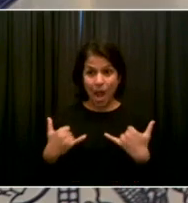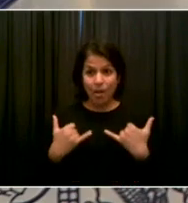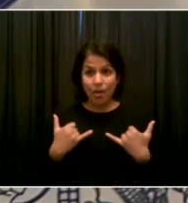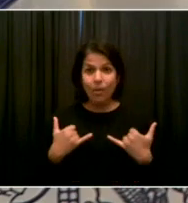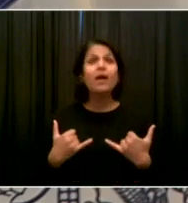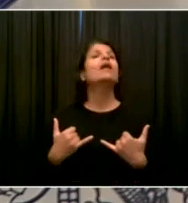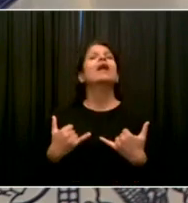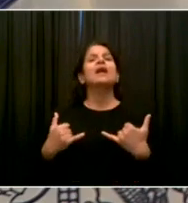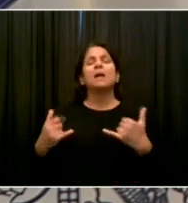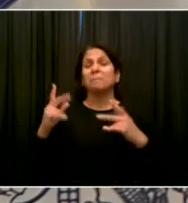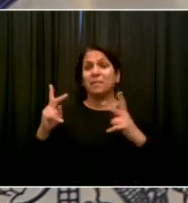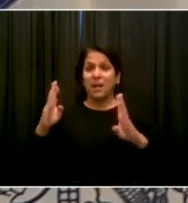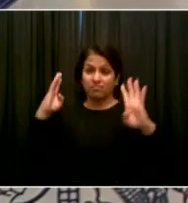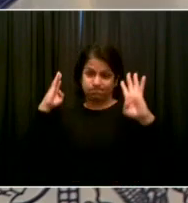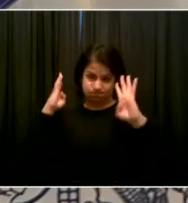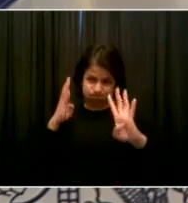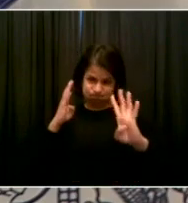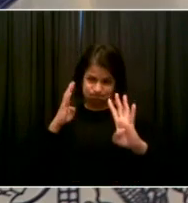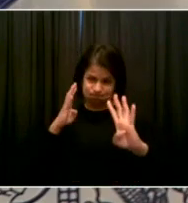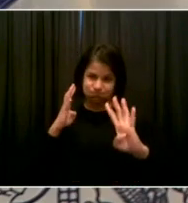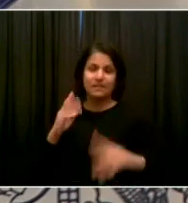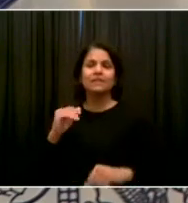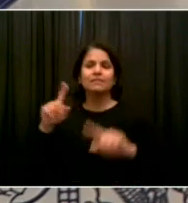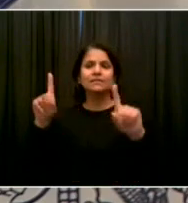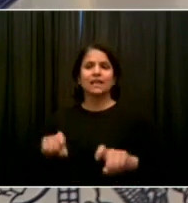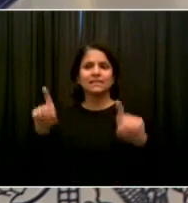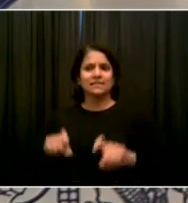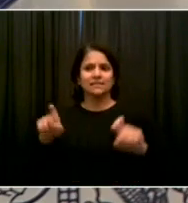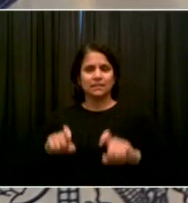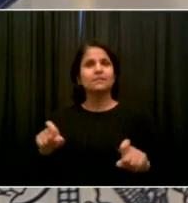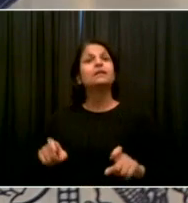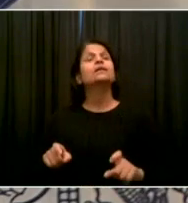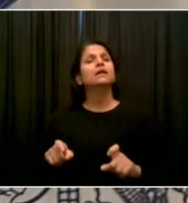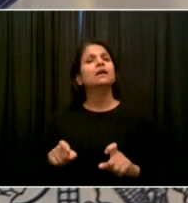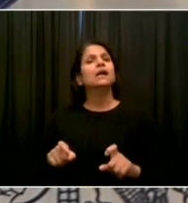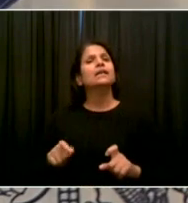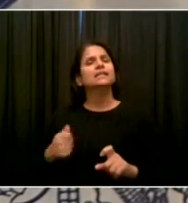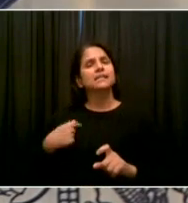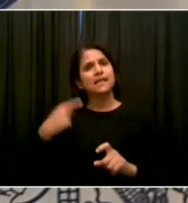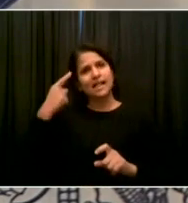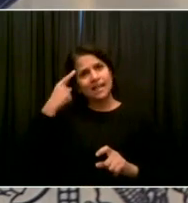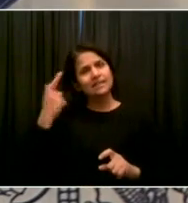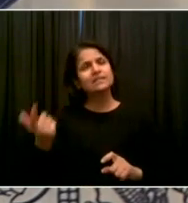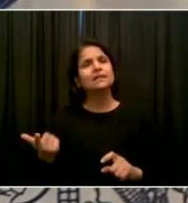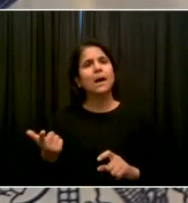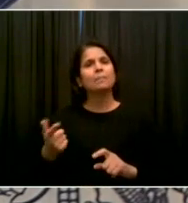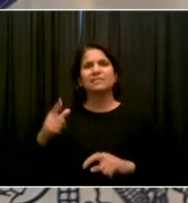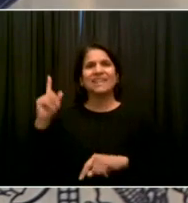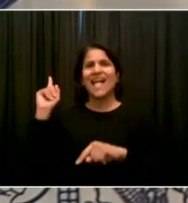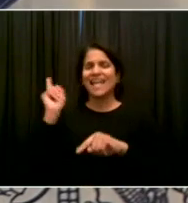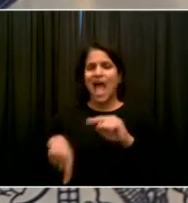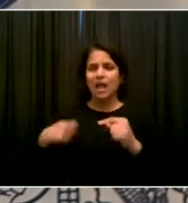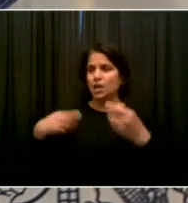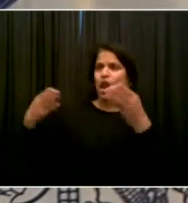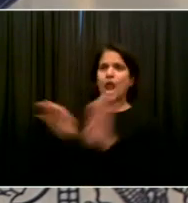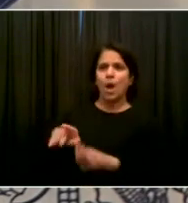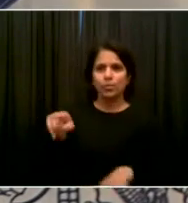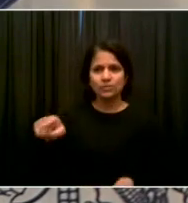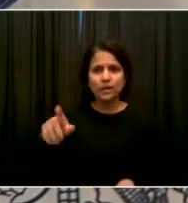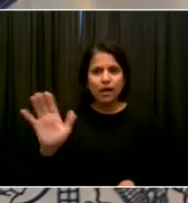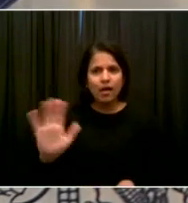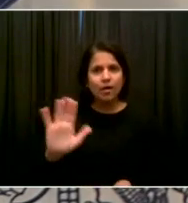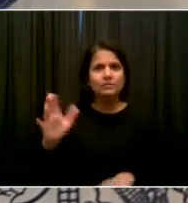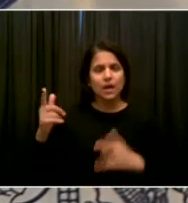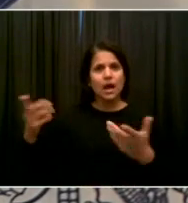footing. I think my colleagues and I would all say, you know, if this sudden surge caught us by